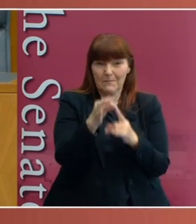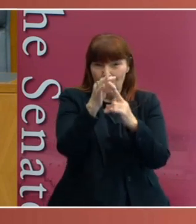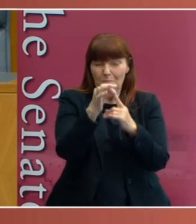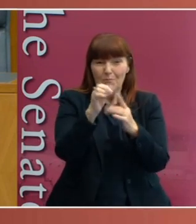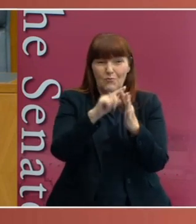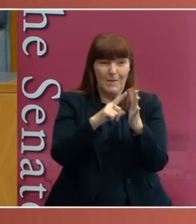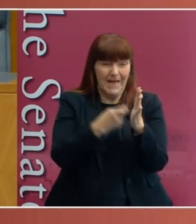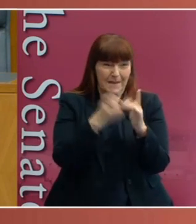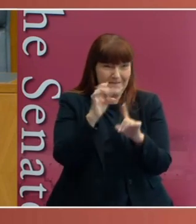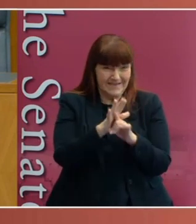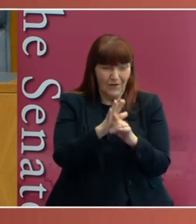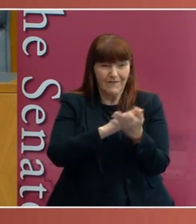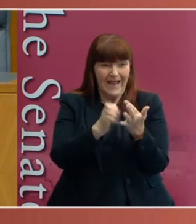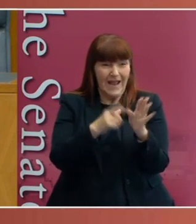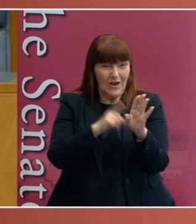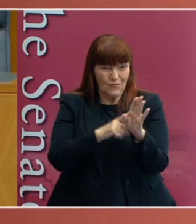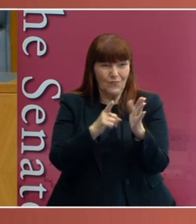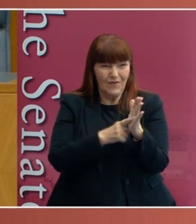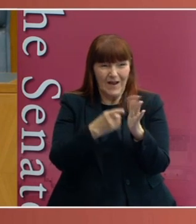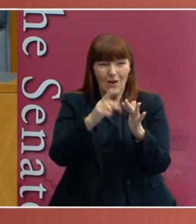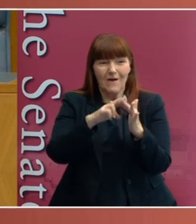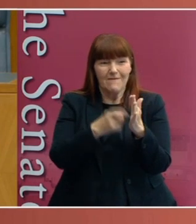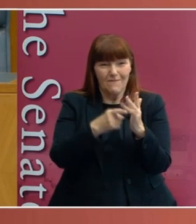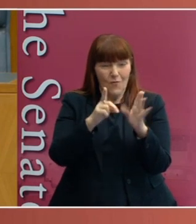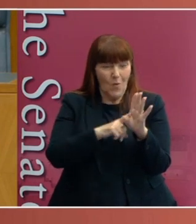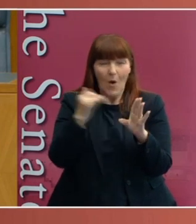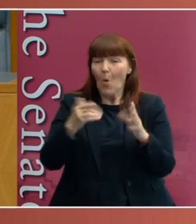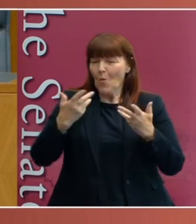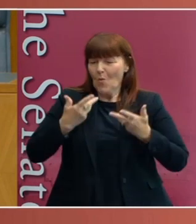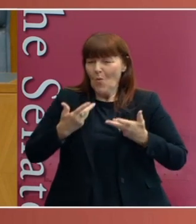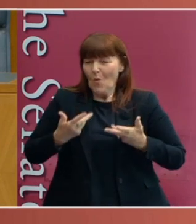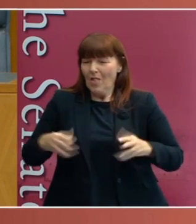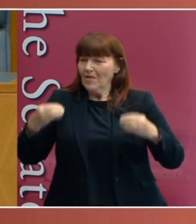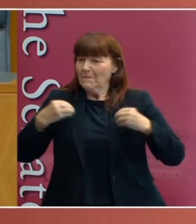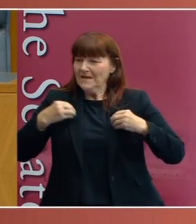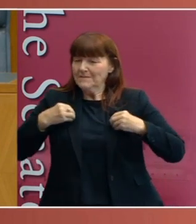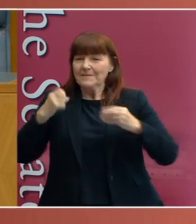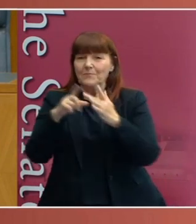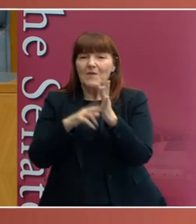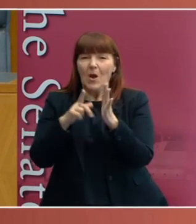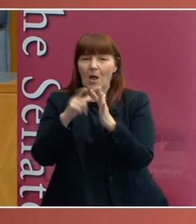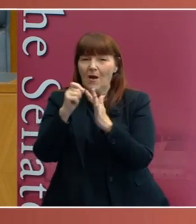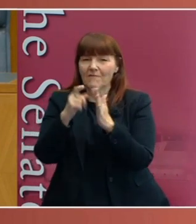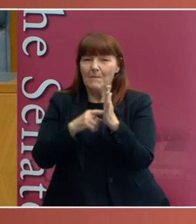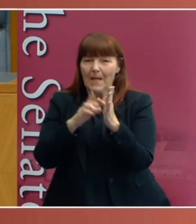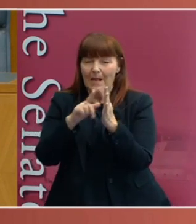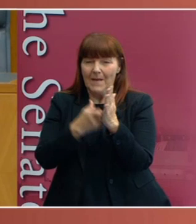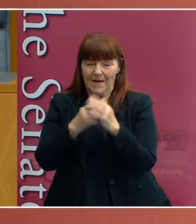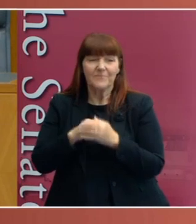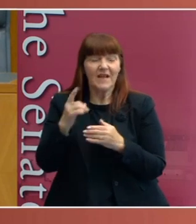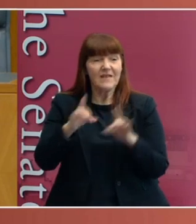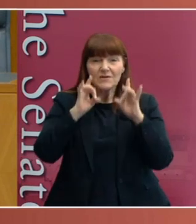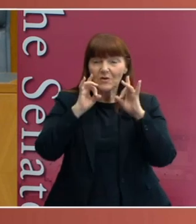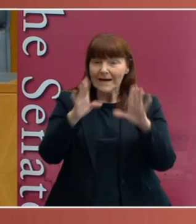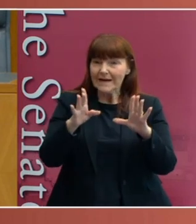Lafroy, or a wealthy businessman such as Clive Palmer. But, if there is not a clear justification for